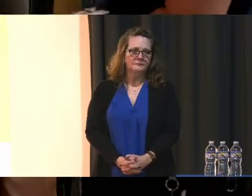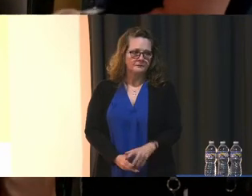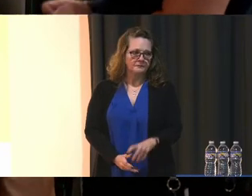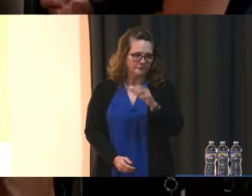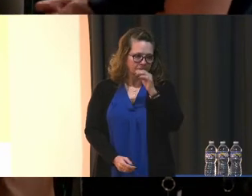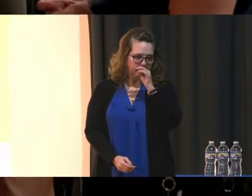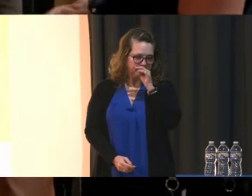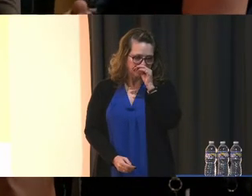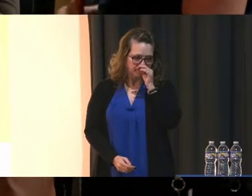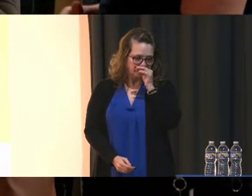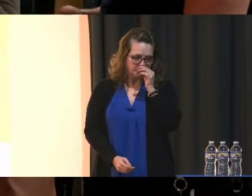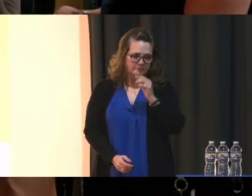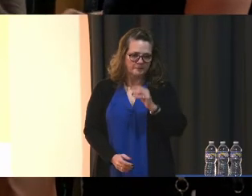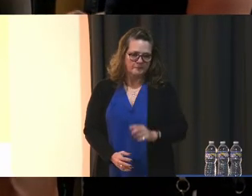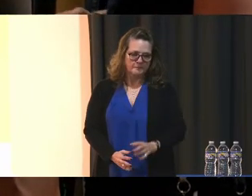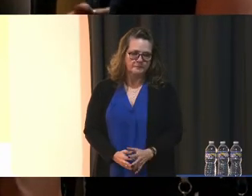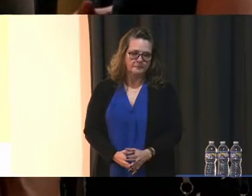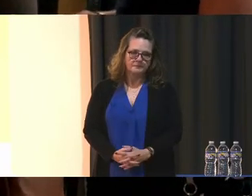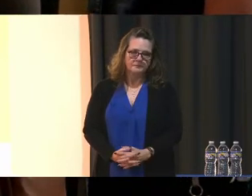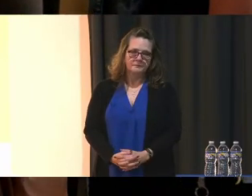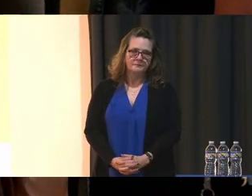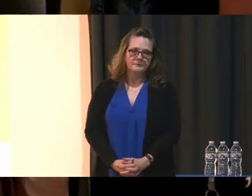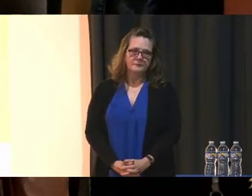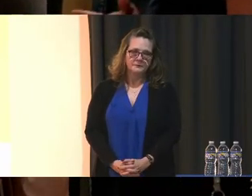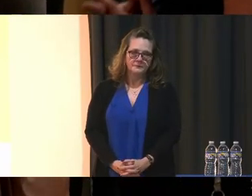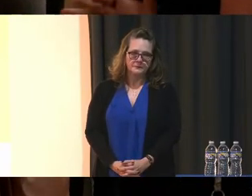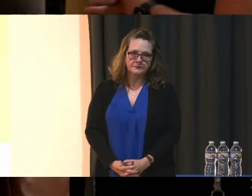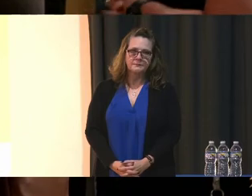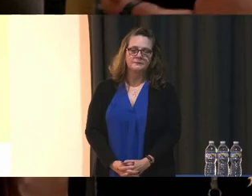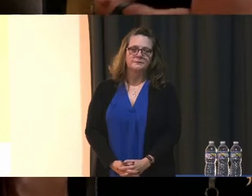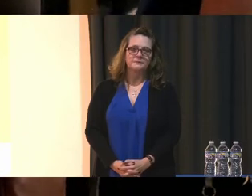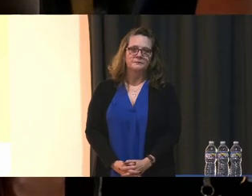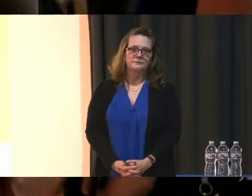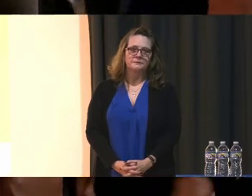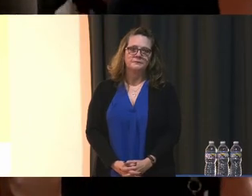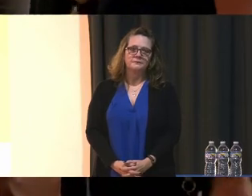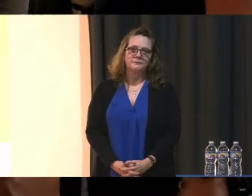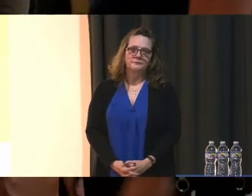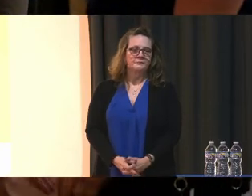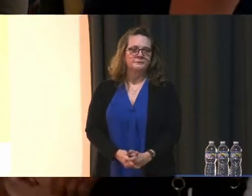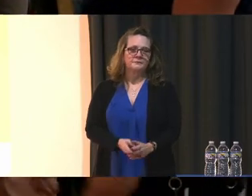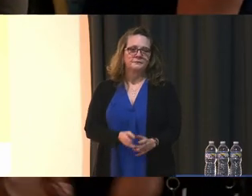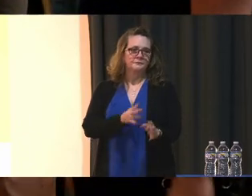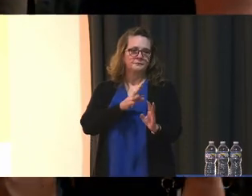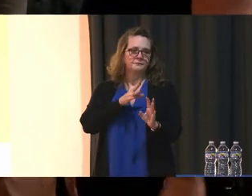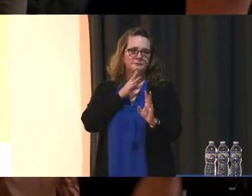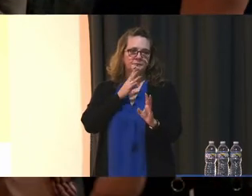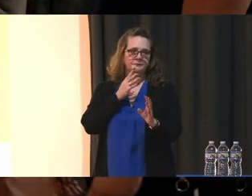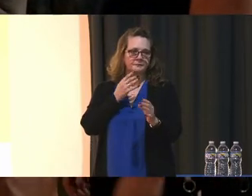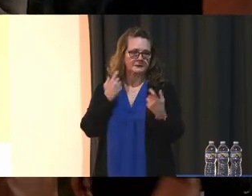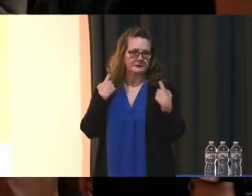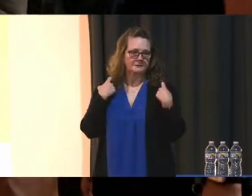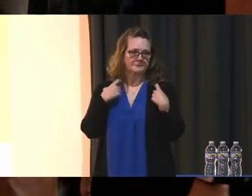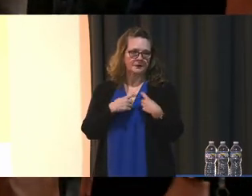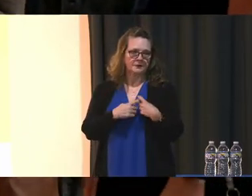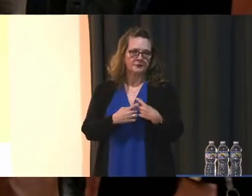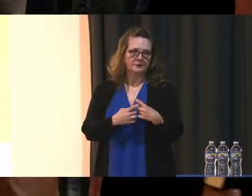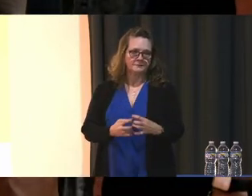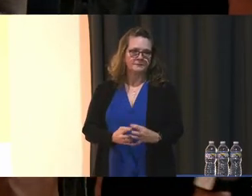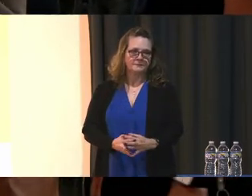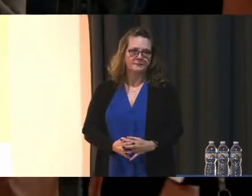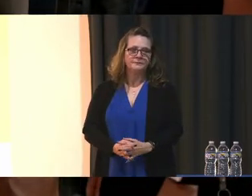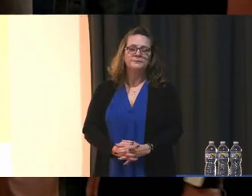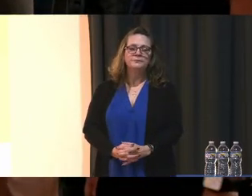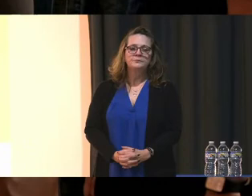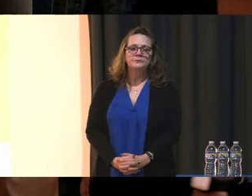are more young people who have access to this But we are worried because we have young